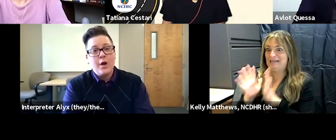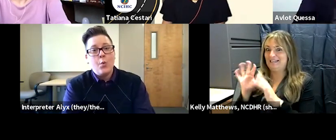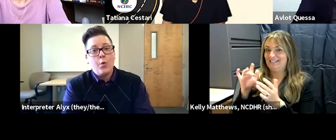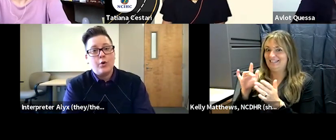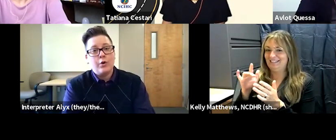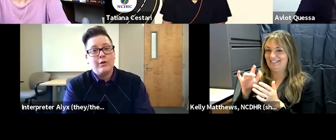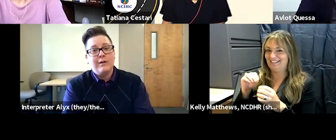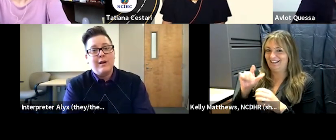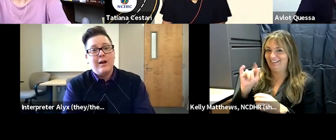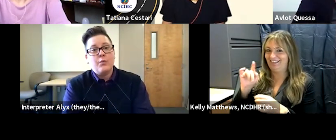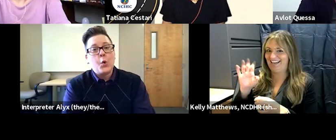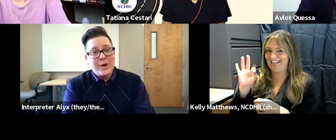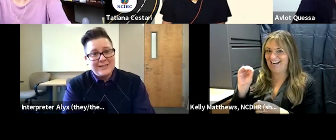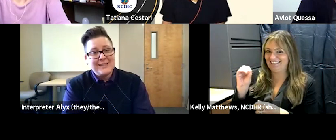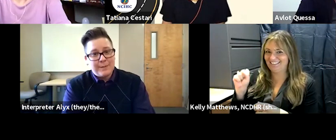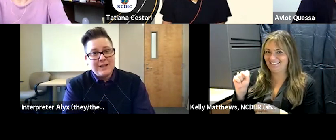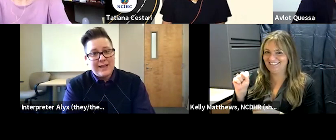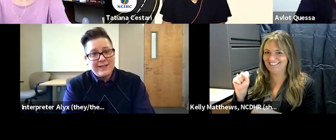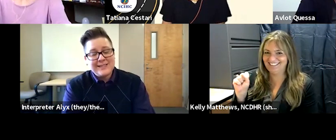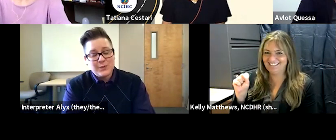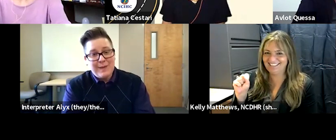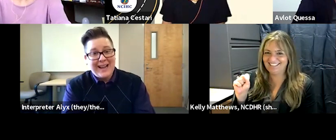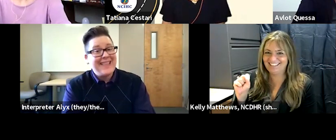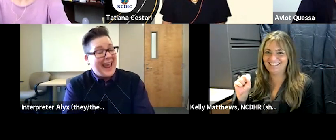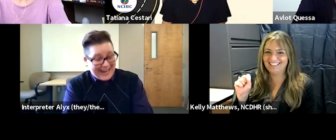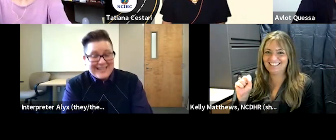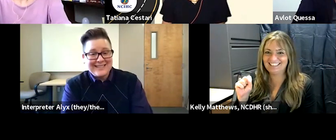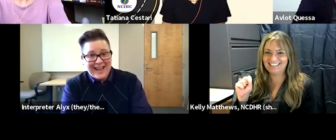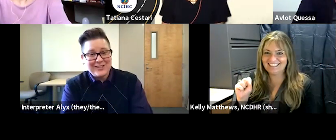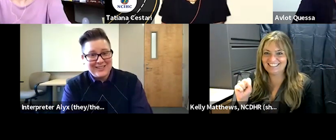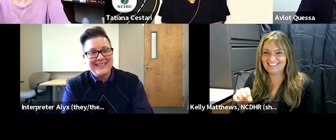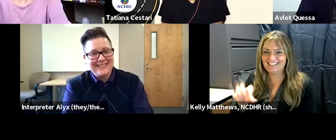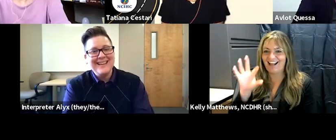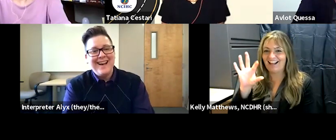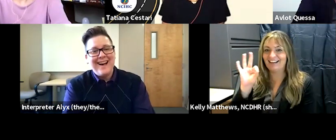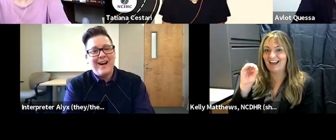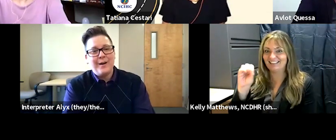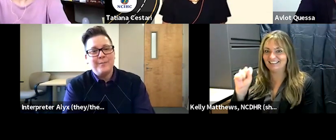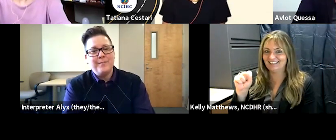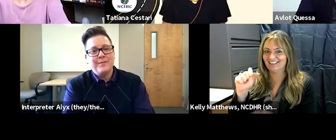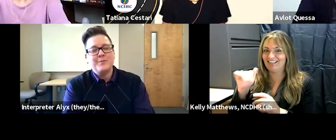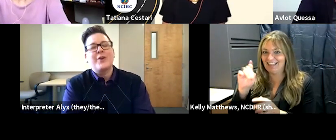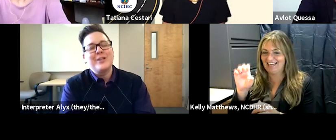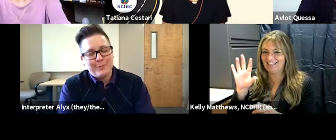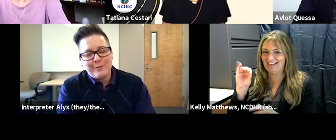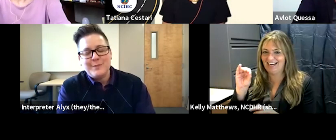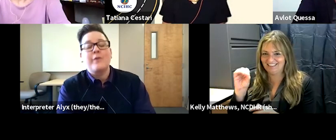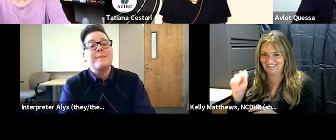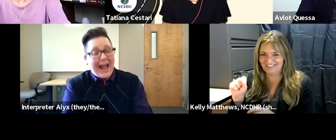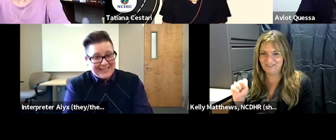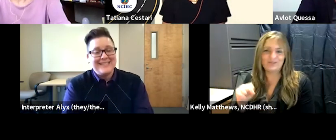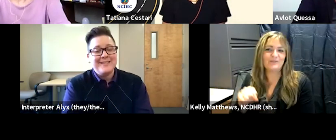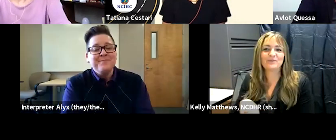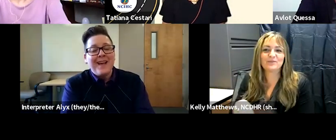were requesting something like this this was back in the 80s actually um i'm sorry the interpreter